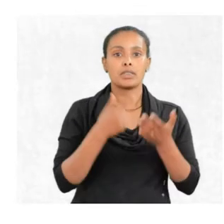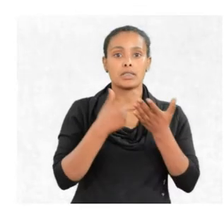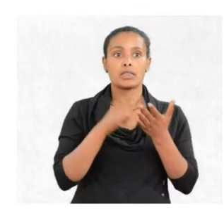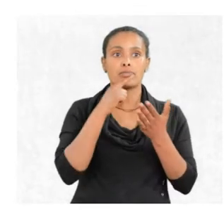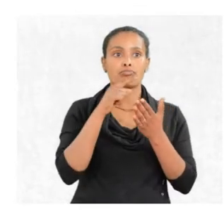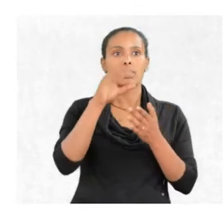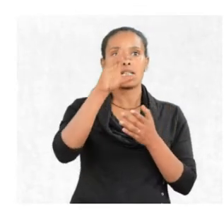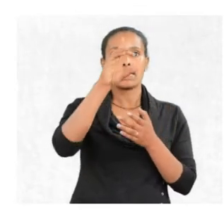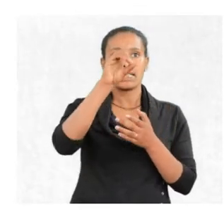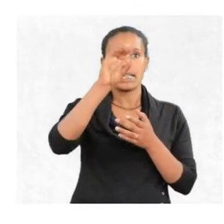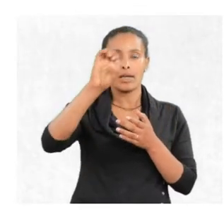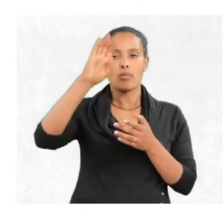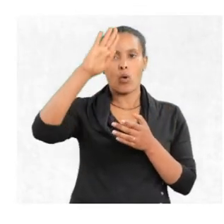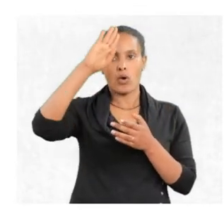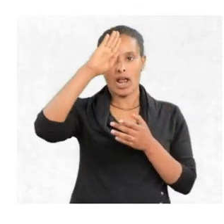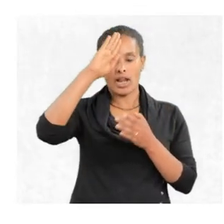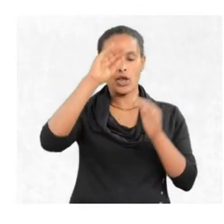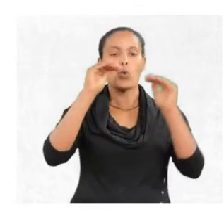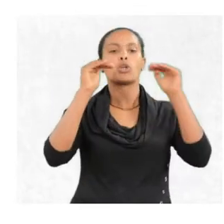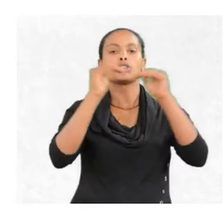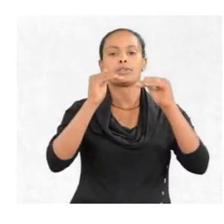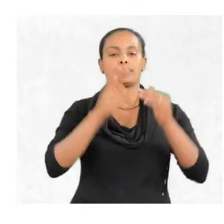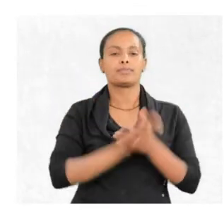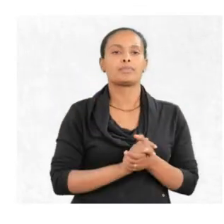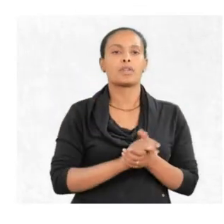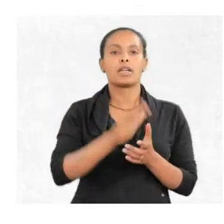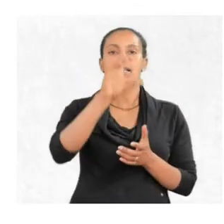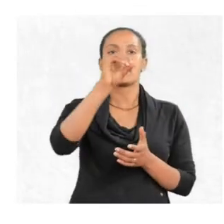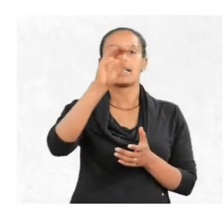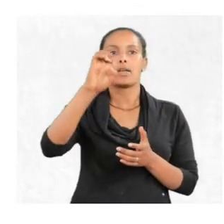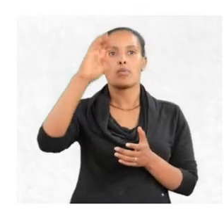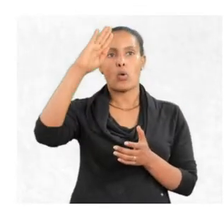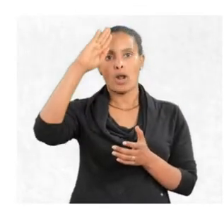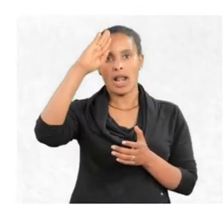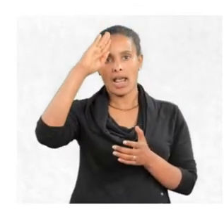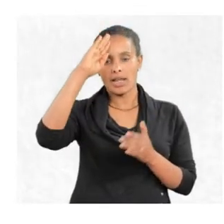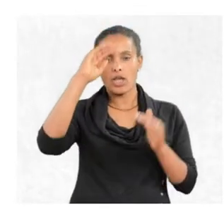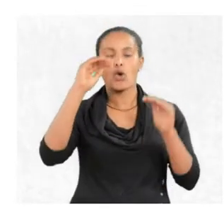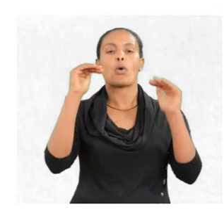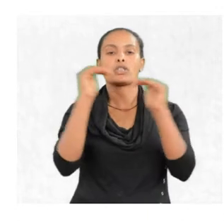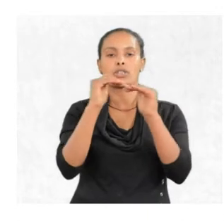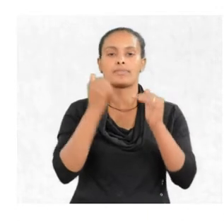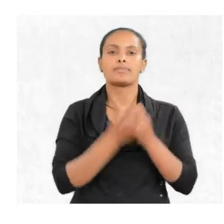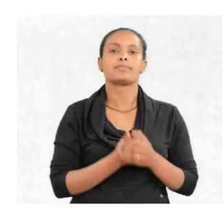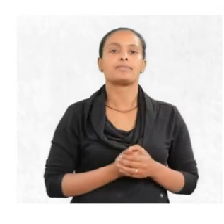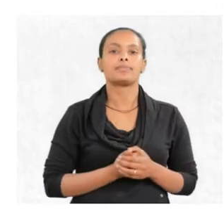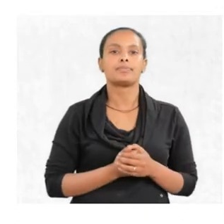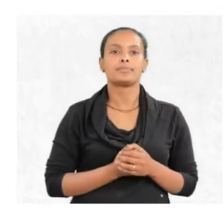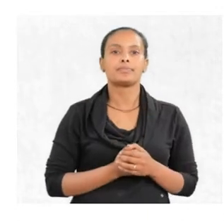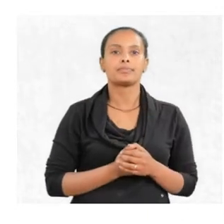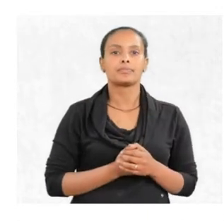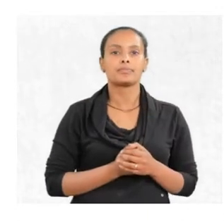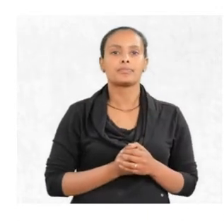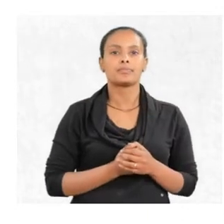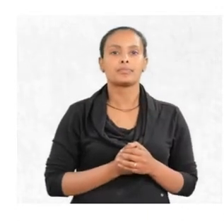This is de Broglie equation. De Broglie equation.